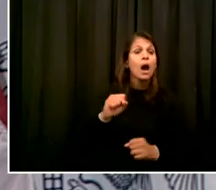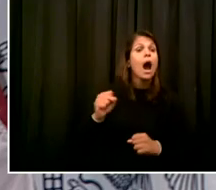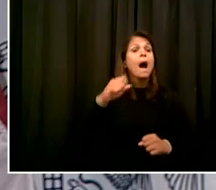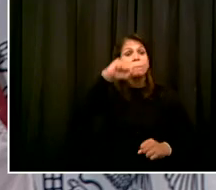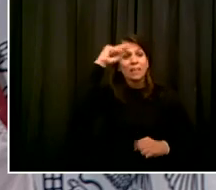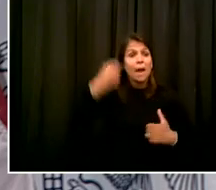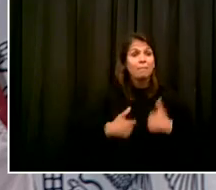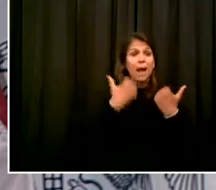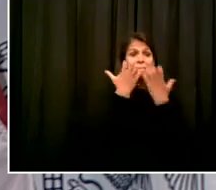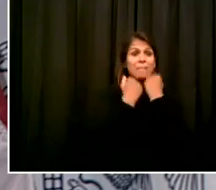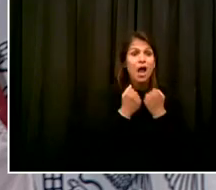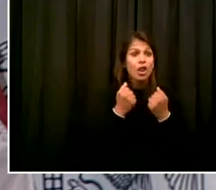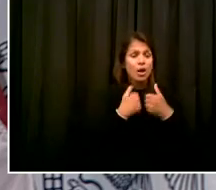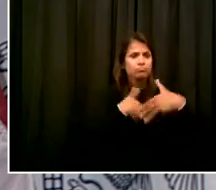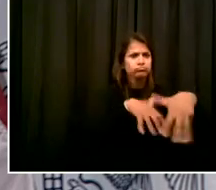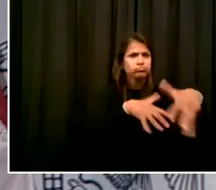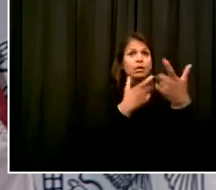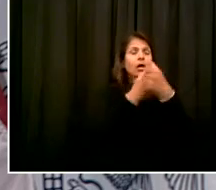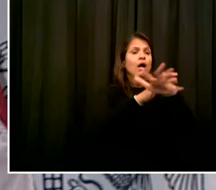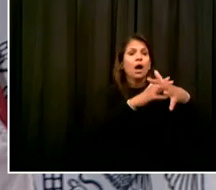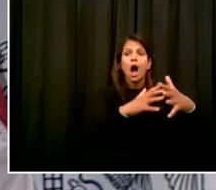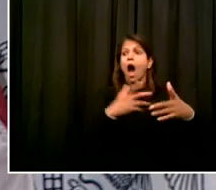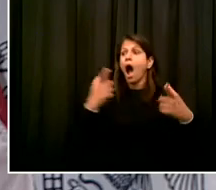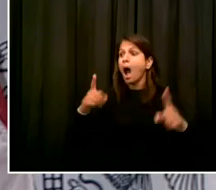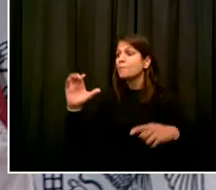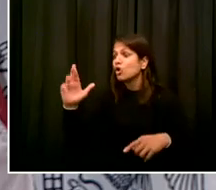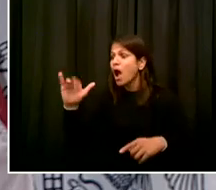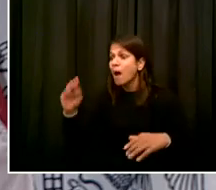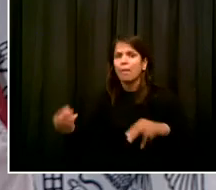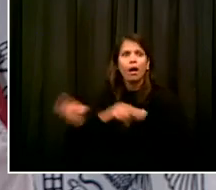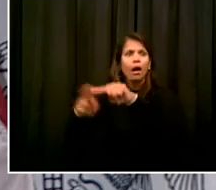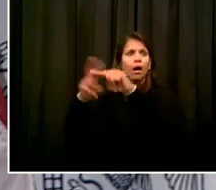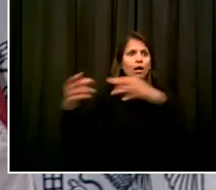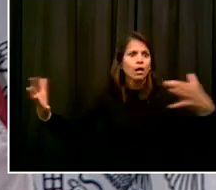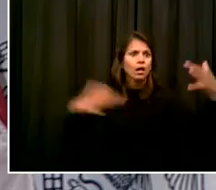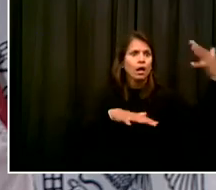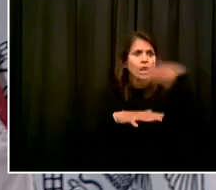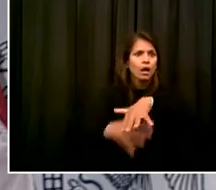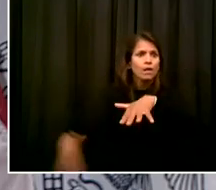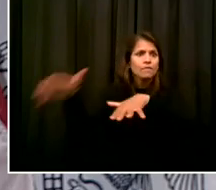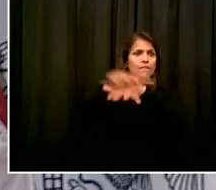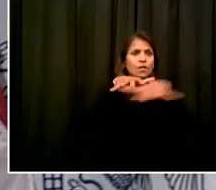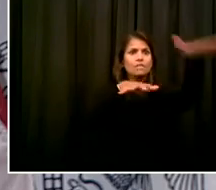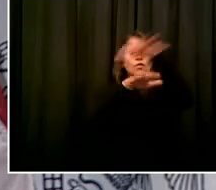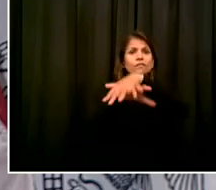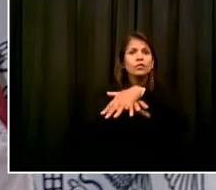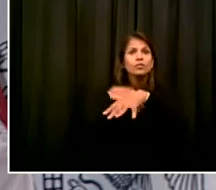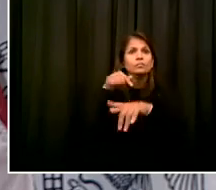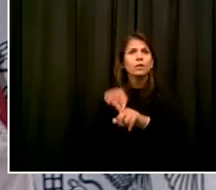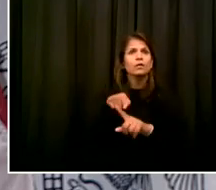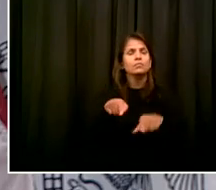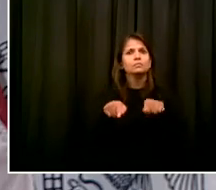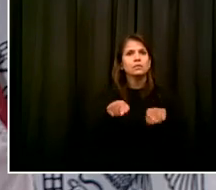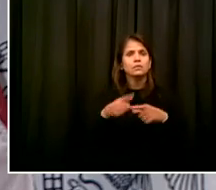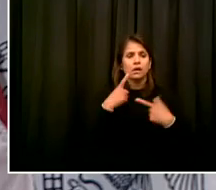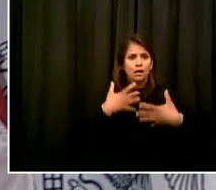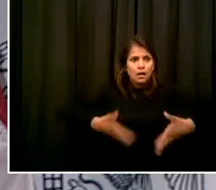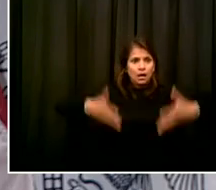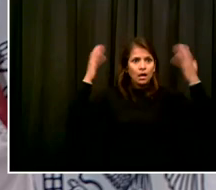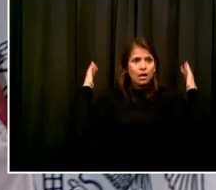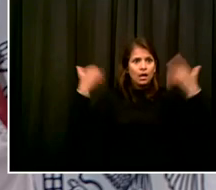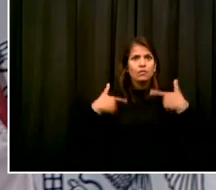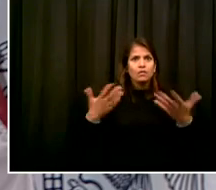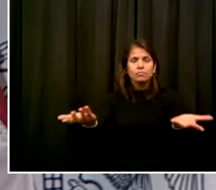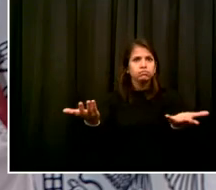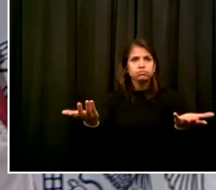months. And when you see so much dislocation in the normal operating of things, like the fact that the criminal justice system is nowhere near